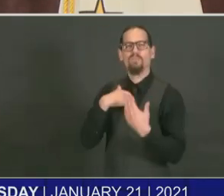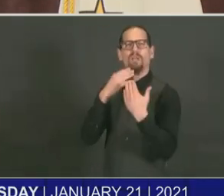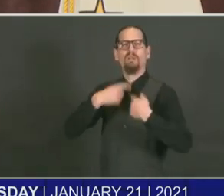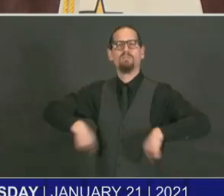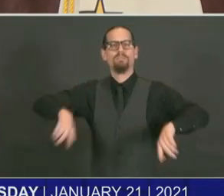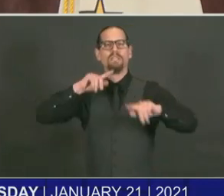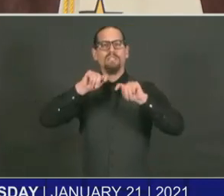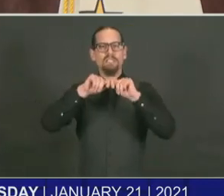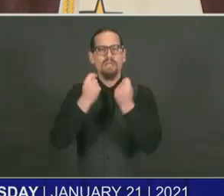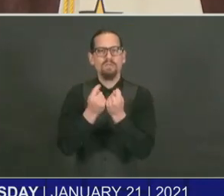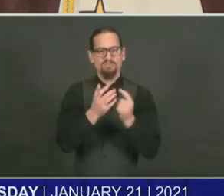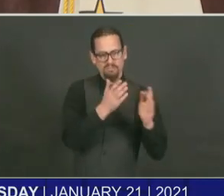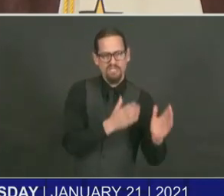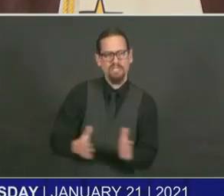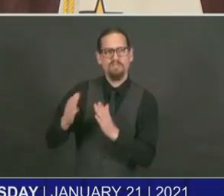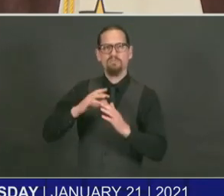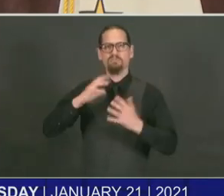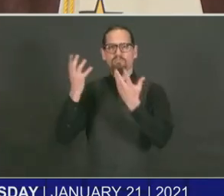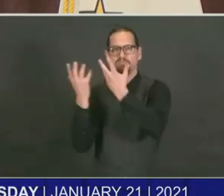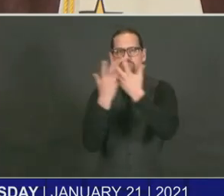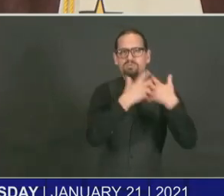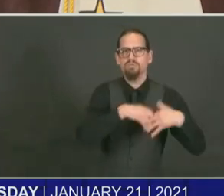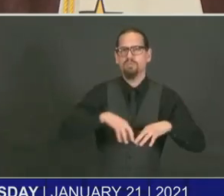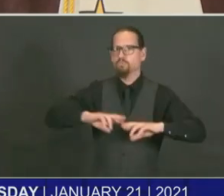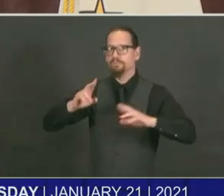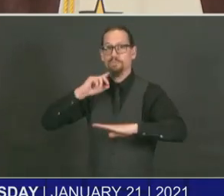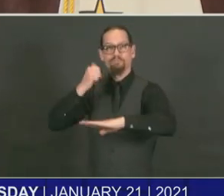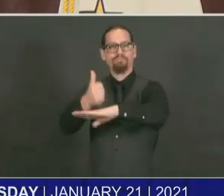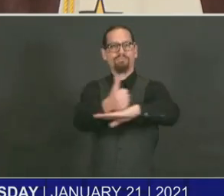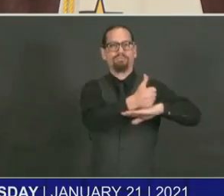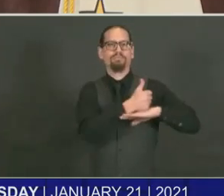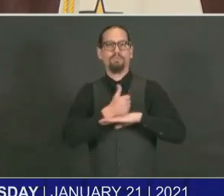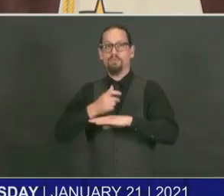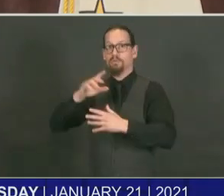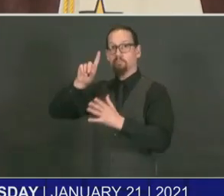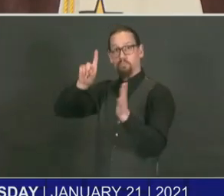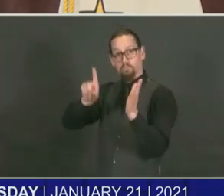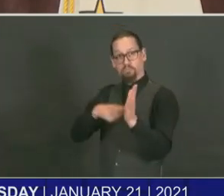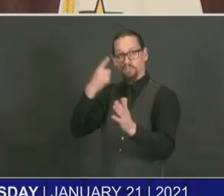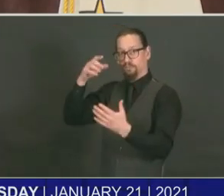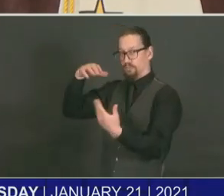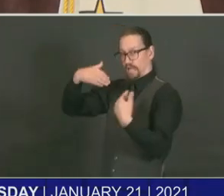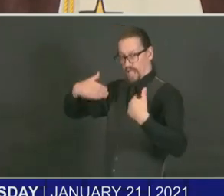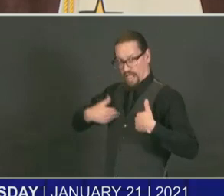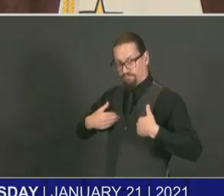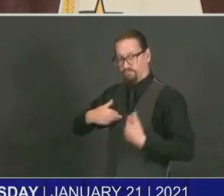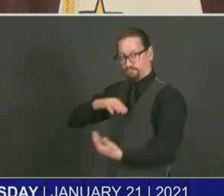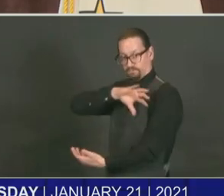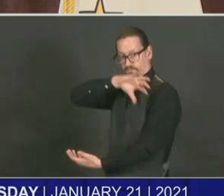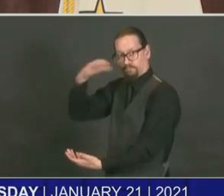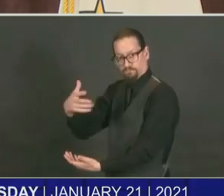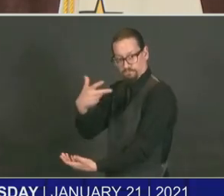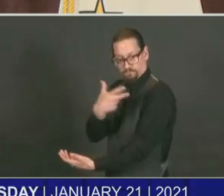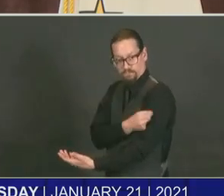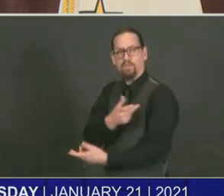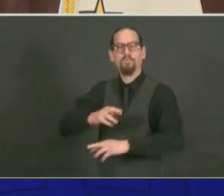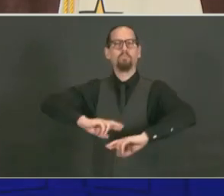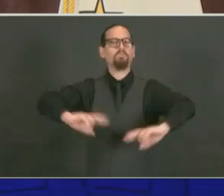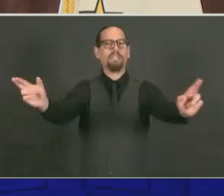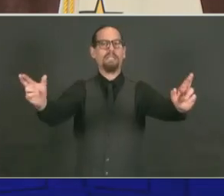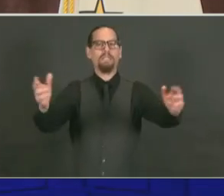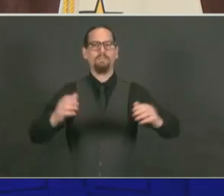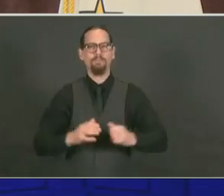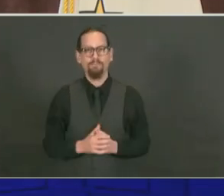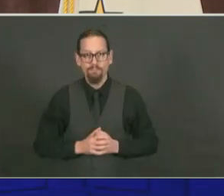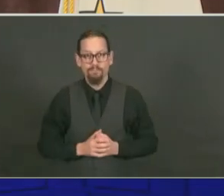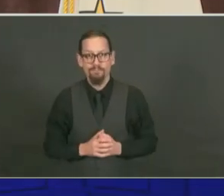that are involved. We are administering the doses that we have in a